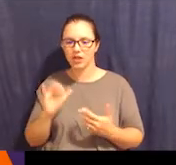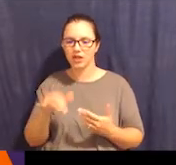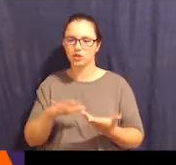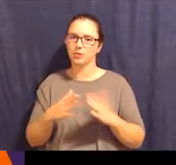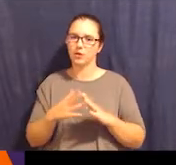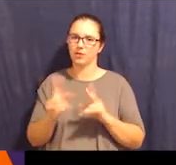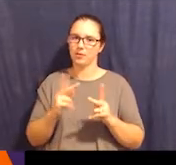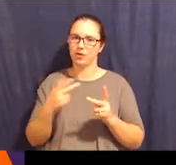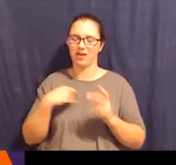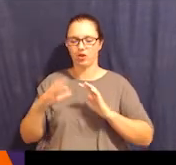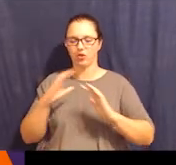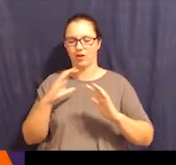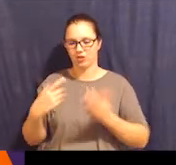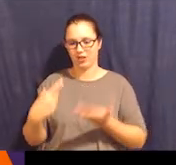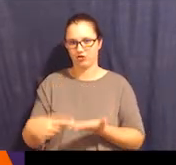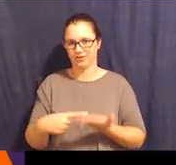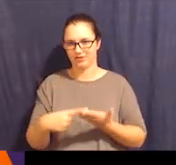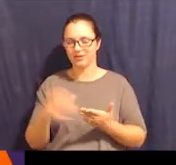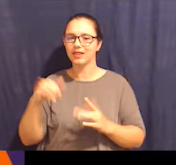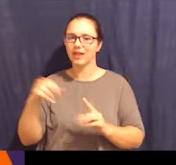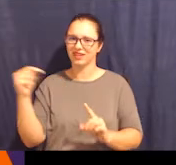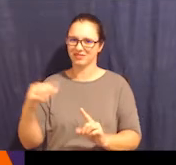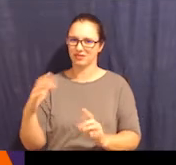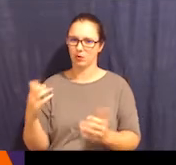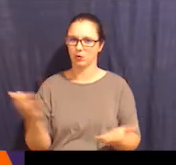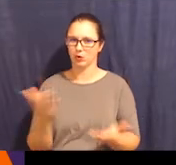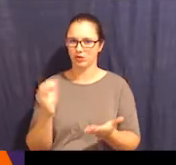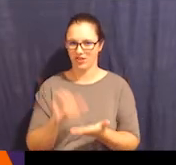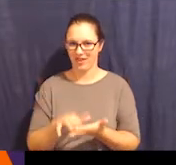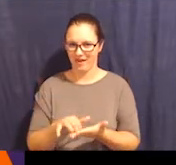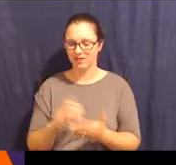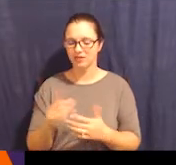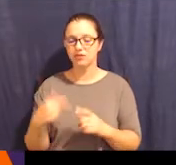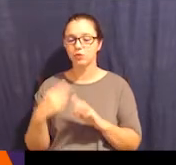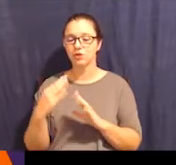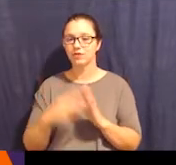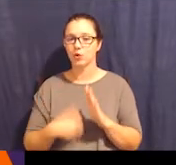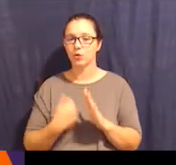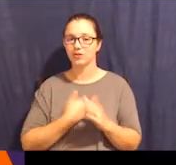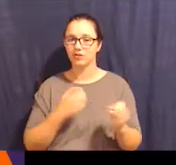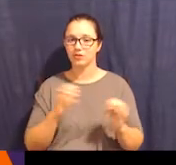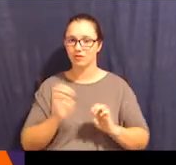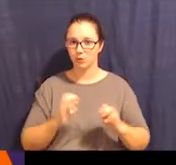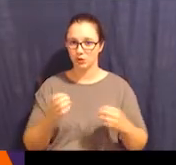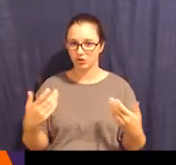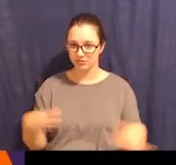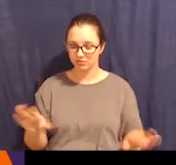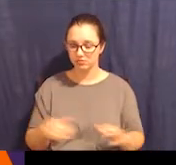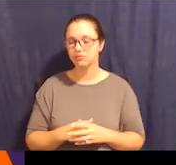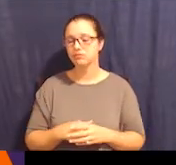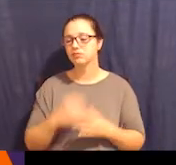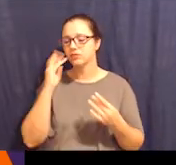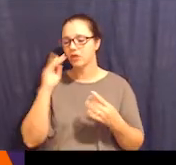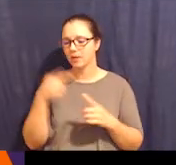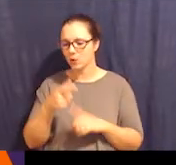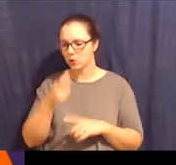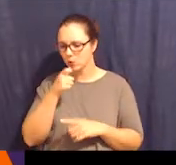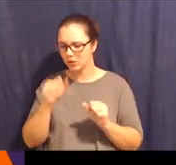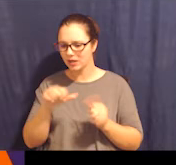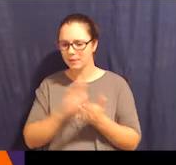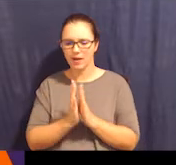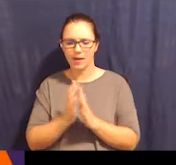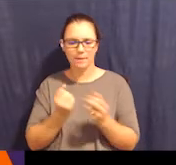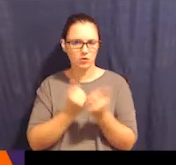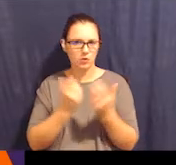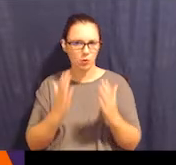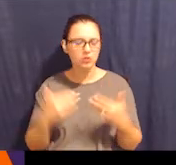Once you fill out the self-evaluation, once we thought about who can be our supporters, let's sit down and talk about it. What am I going to